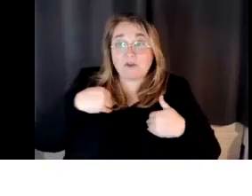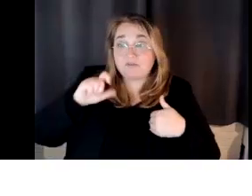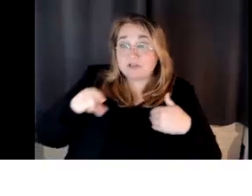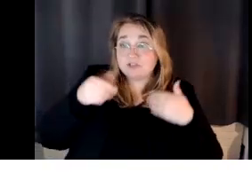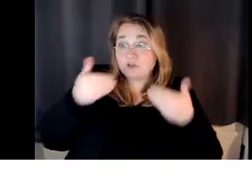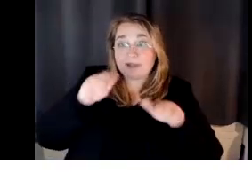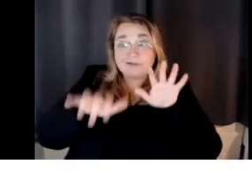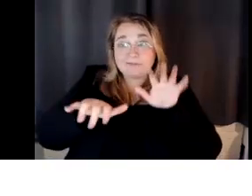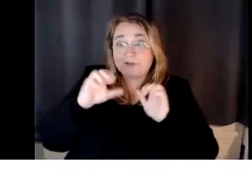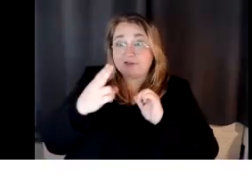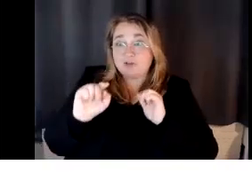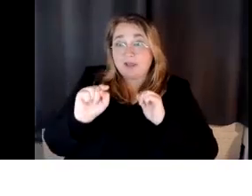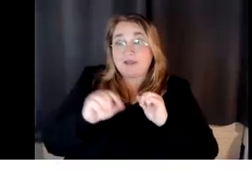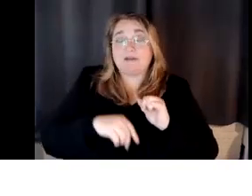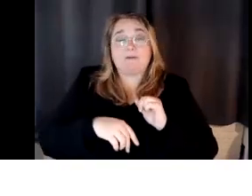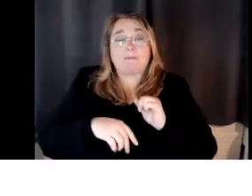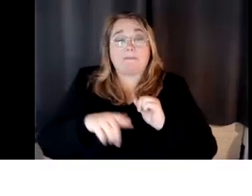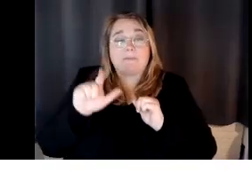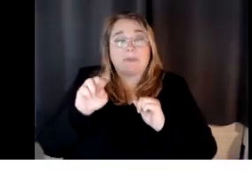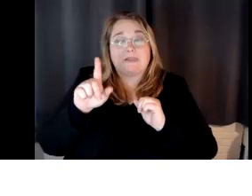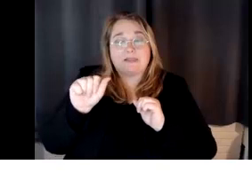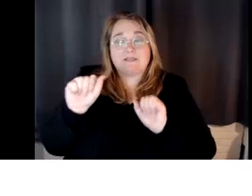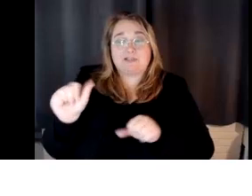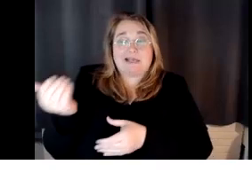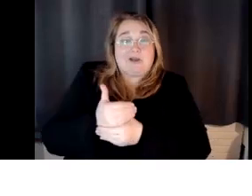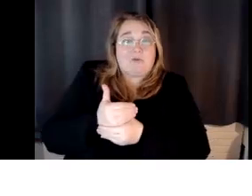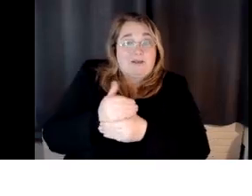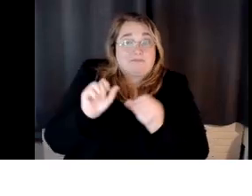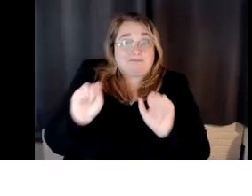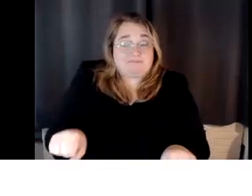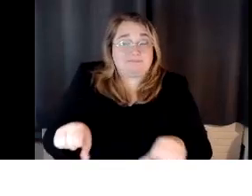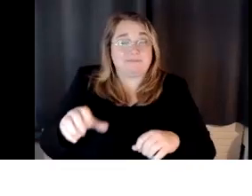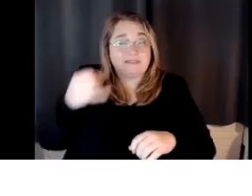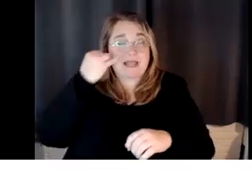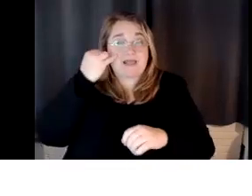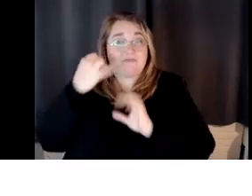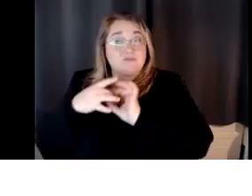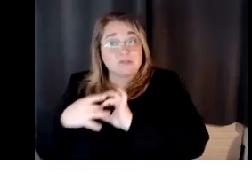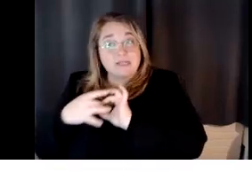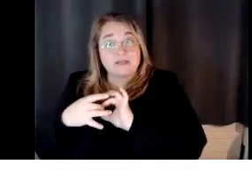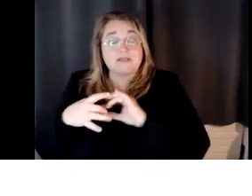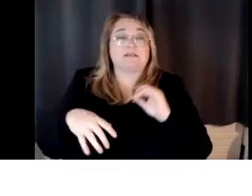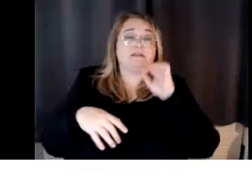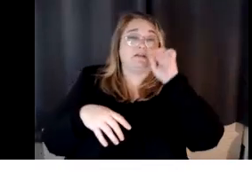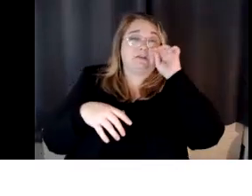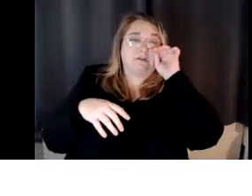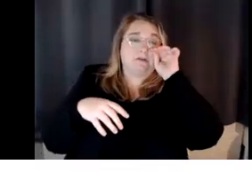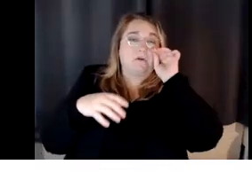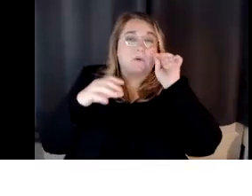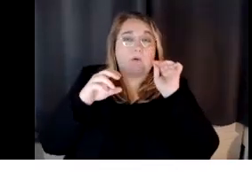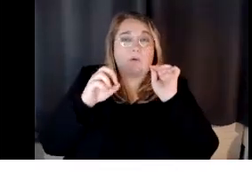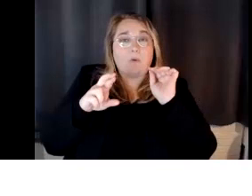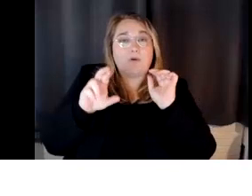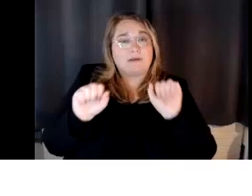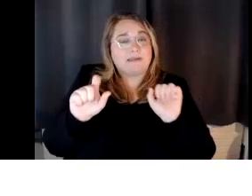the chat and, um, Linda can interrupt me, um, if it's relevant or she can, um, answer, uh, the